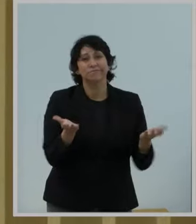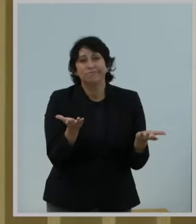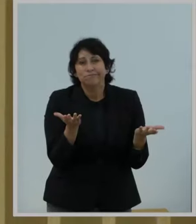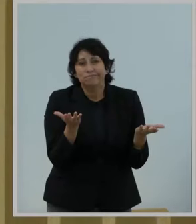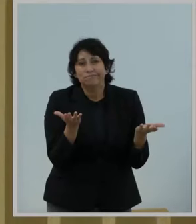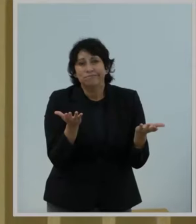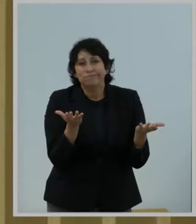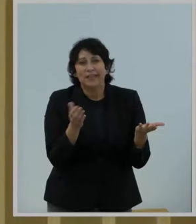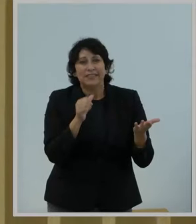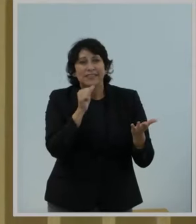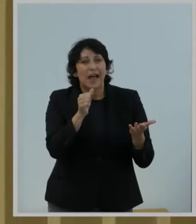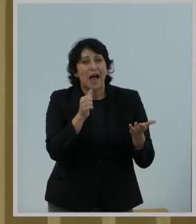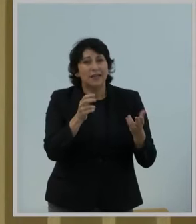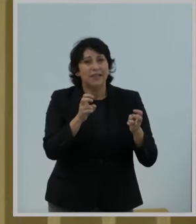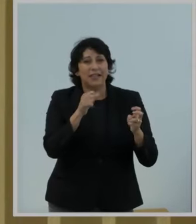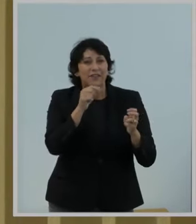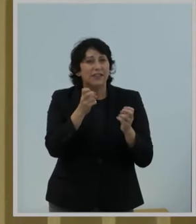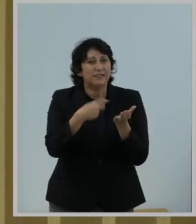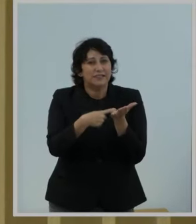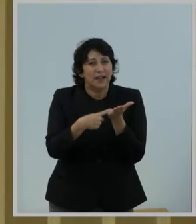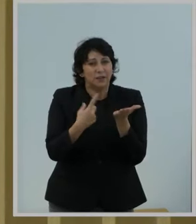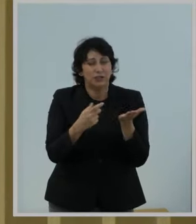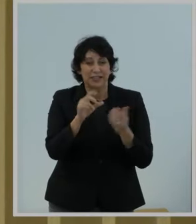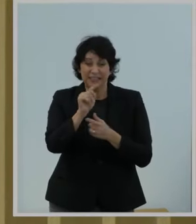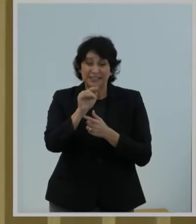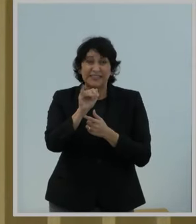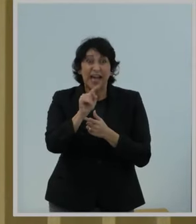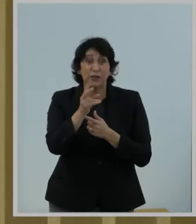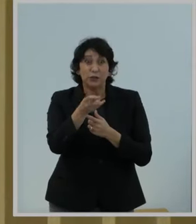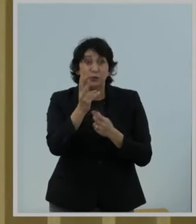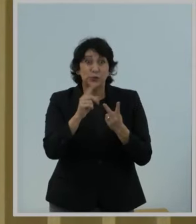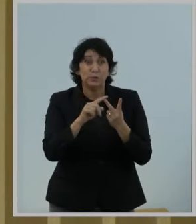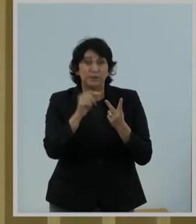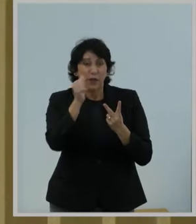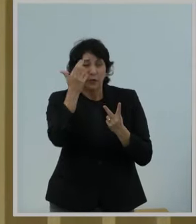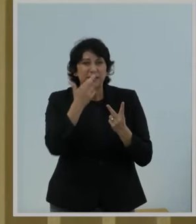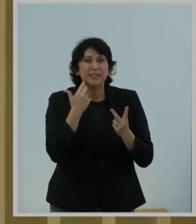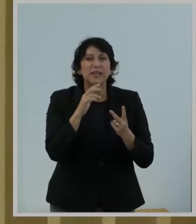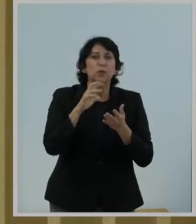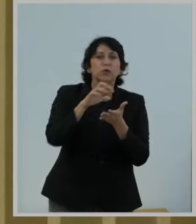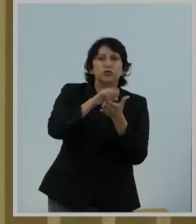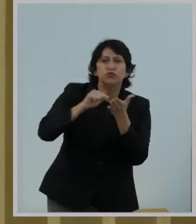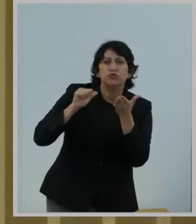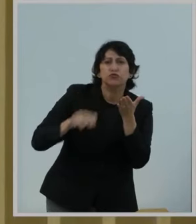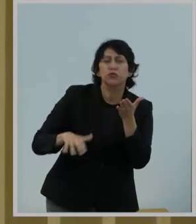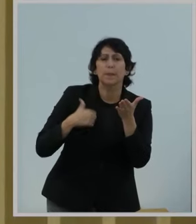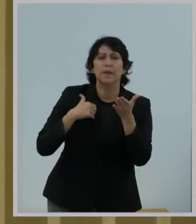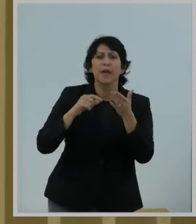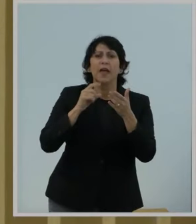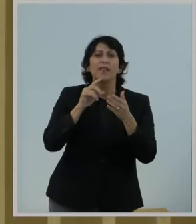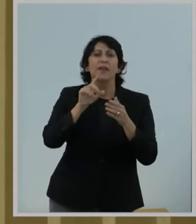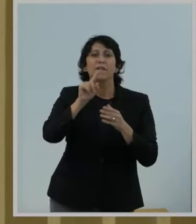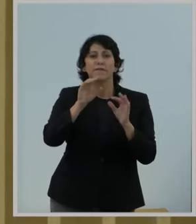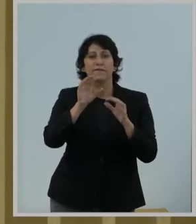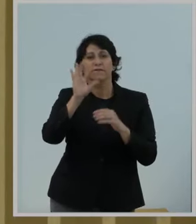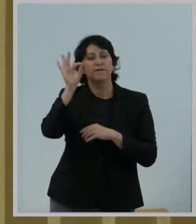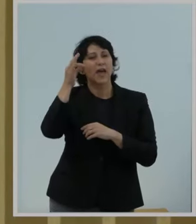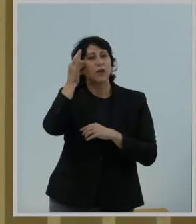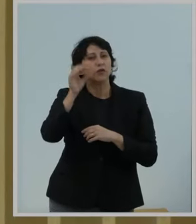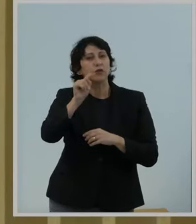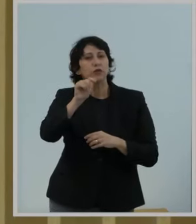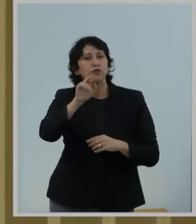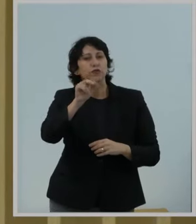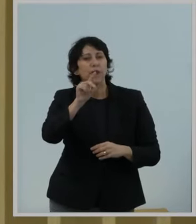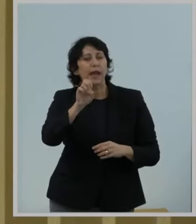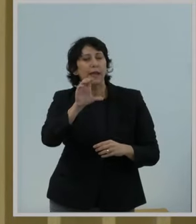For another, Title II would strip the nation's lead consumer protection agency, the Federal Trade Commission, of